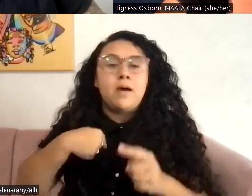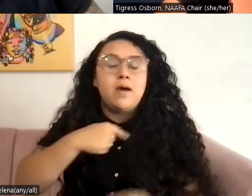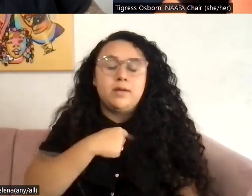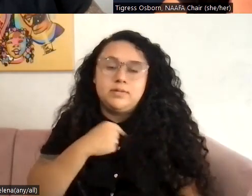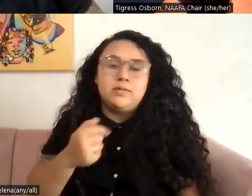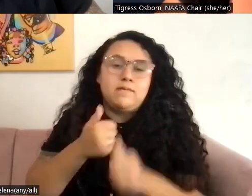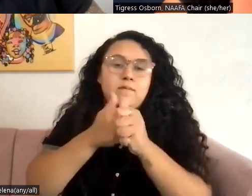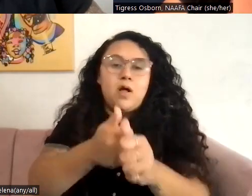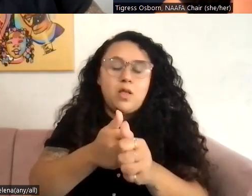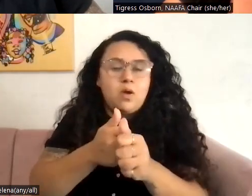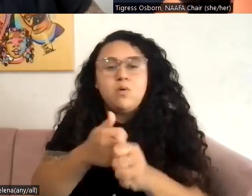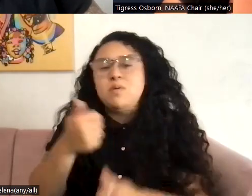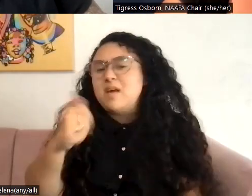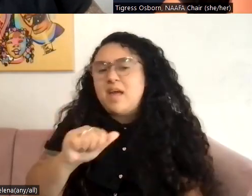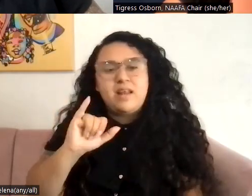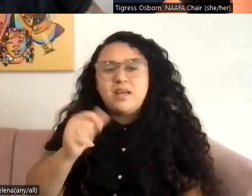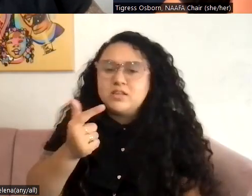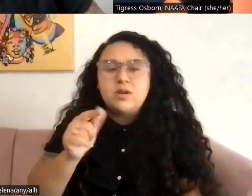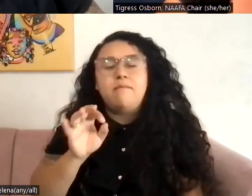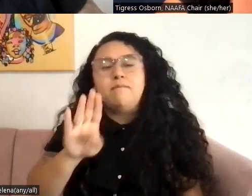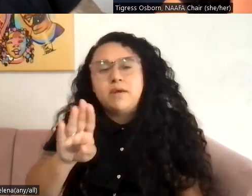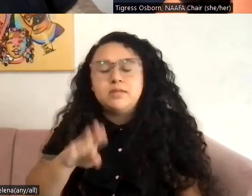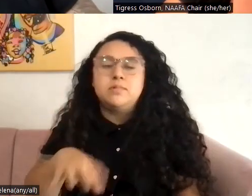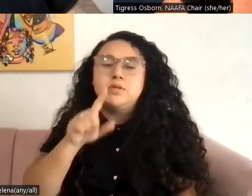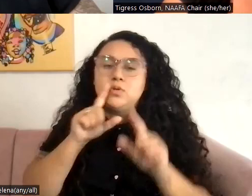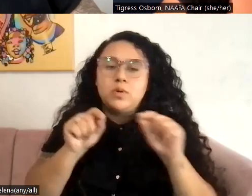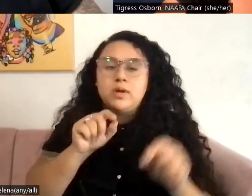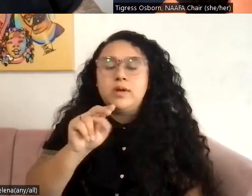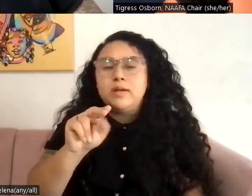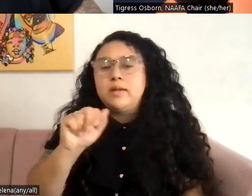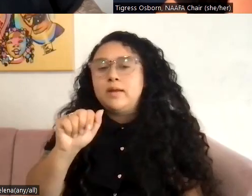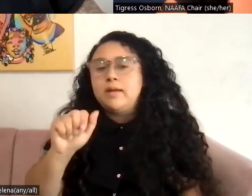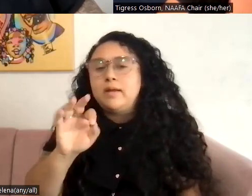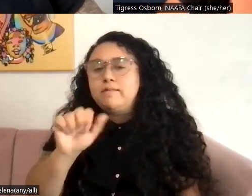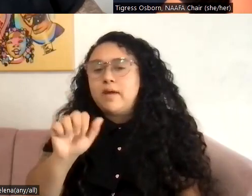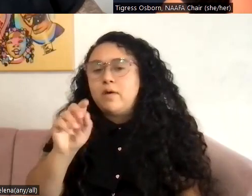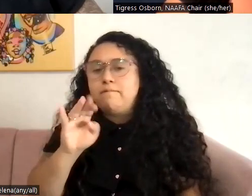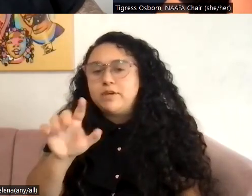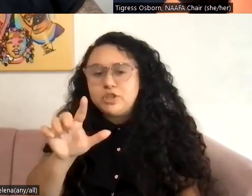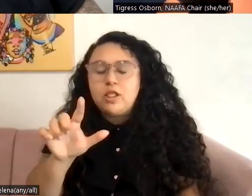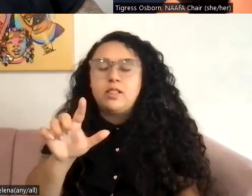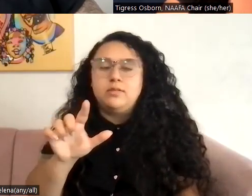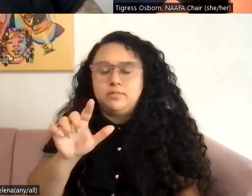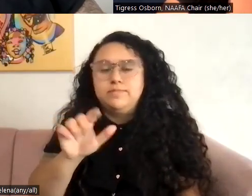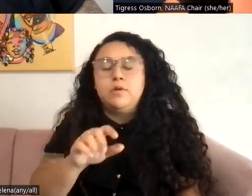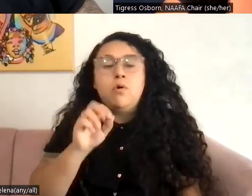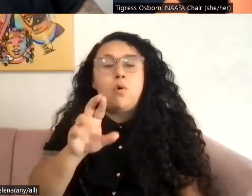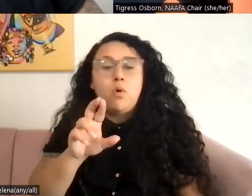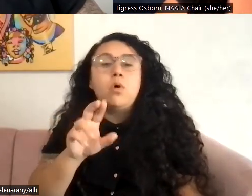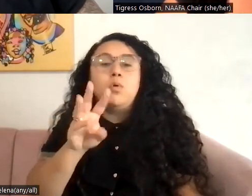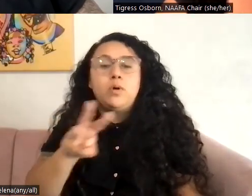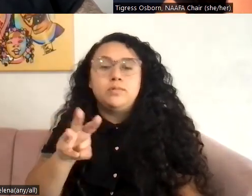media at NAFA official, N-A-A-F-A official, or visit our website at NAAFA